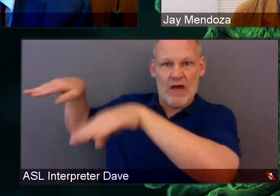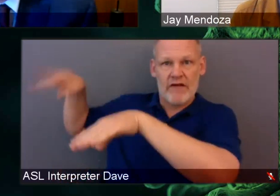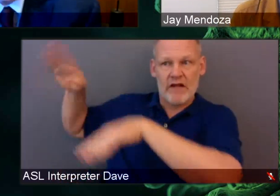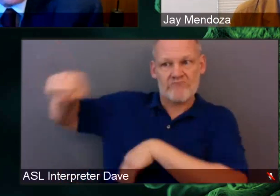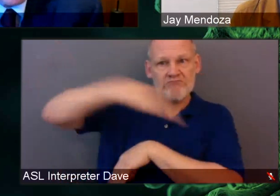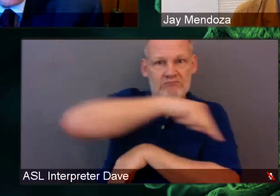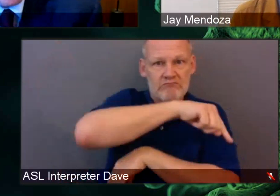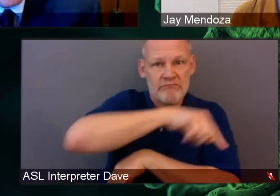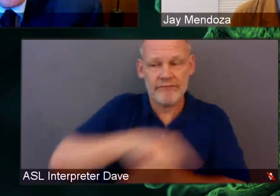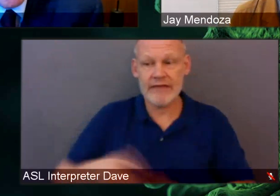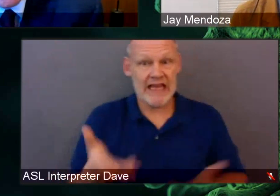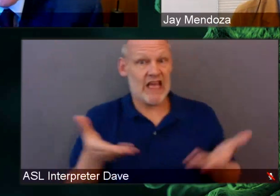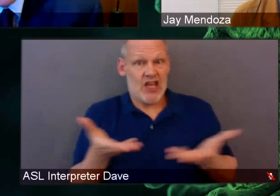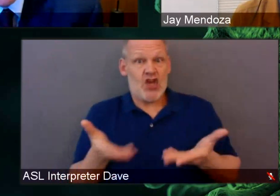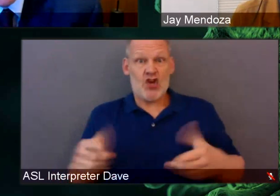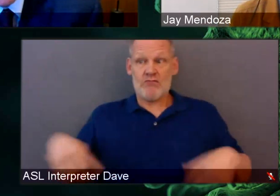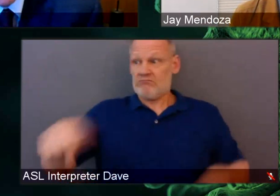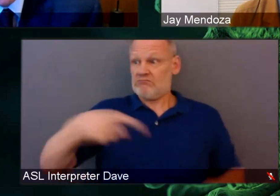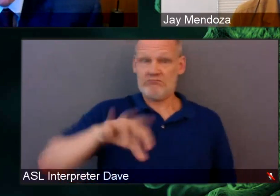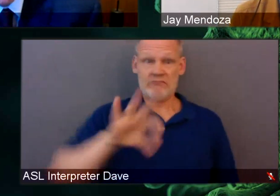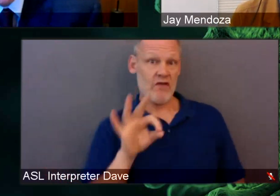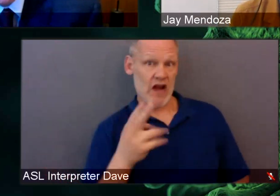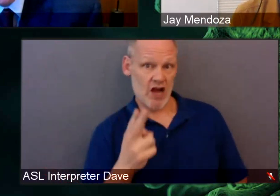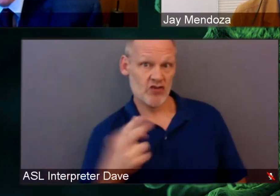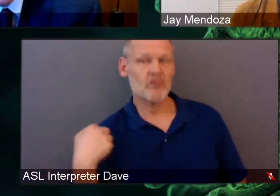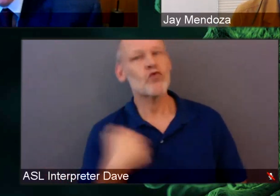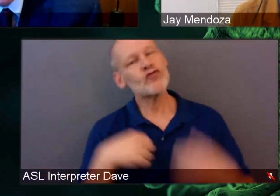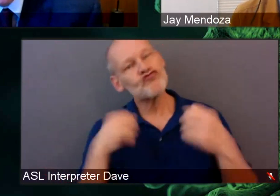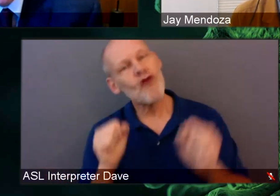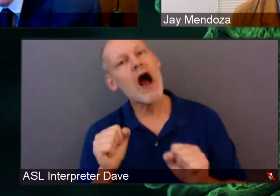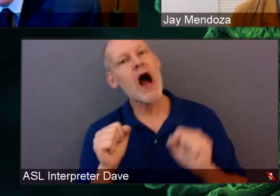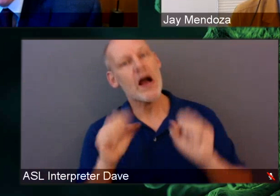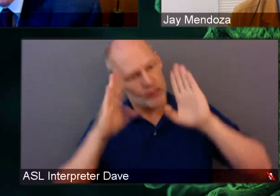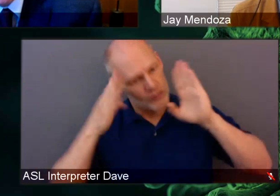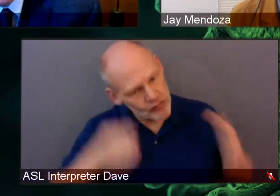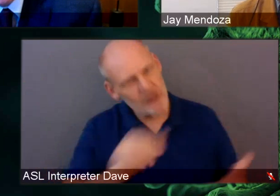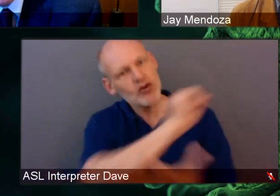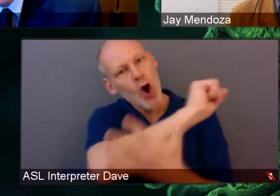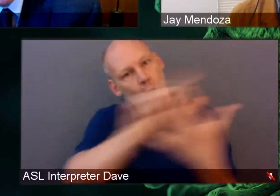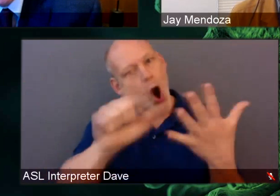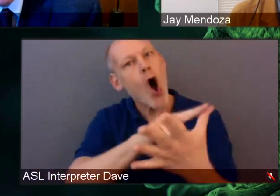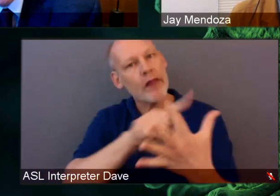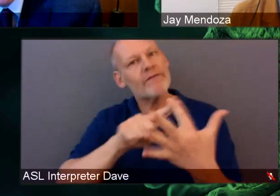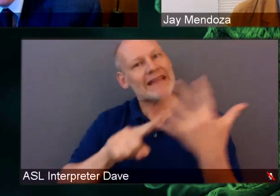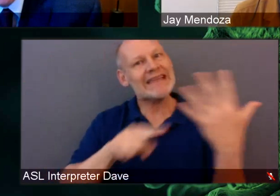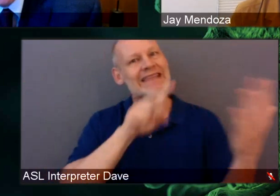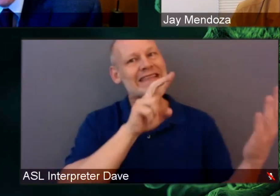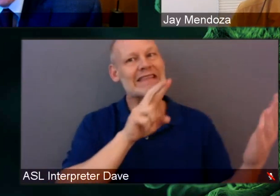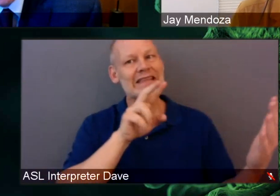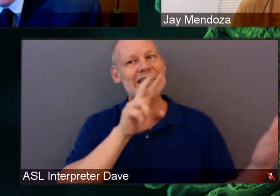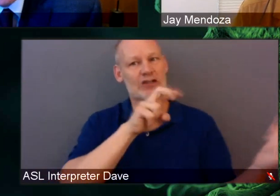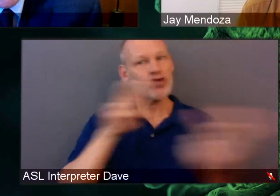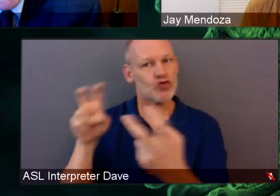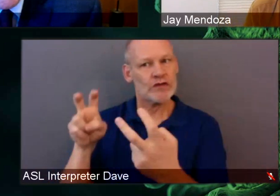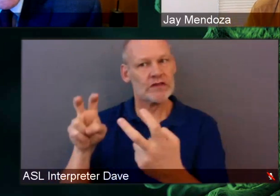we are, we are trying to, you know, contribute to all of those, to addressing all of those different levels.